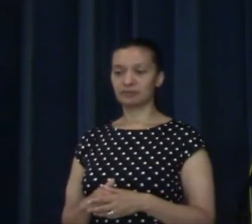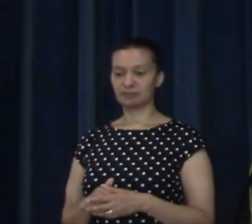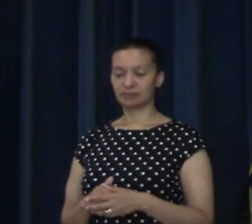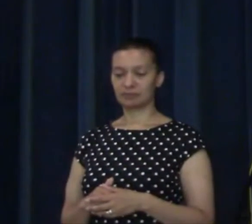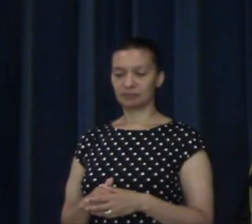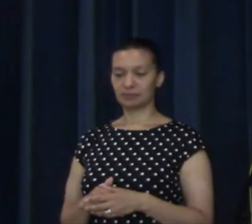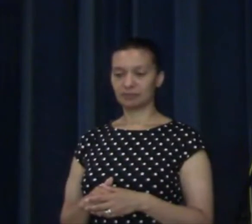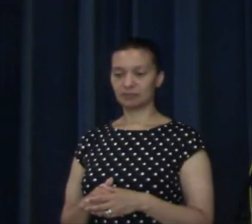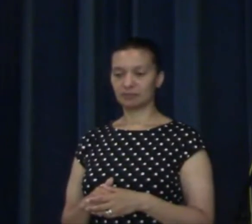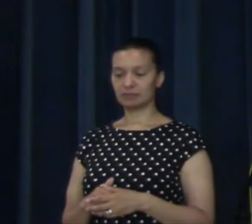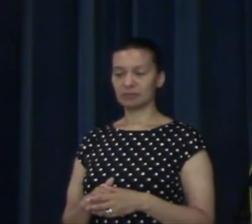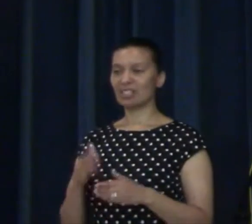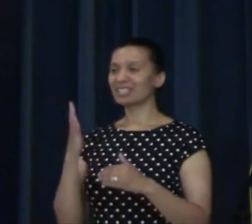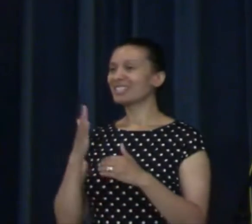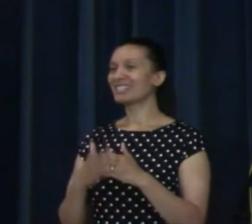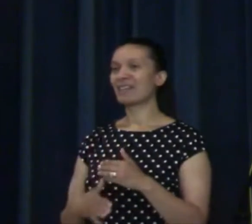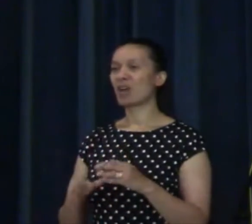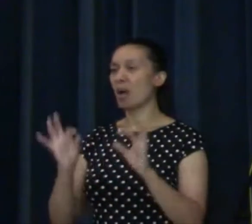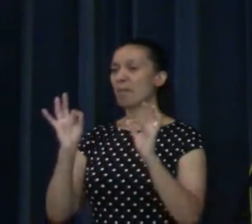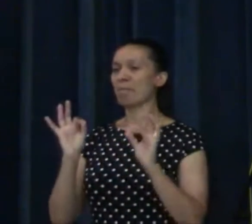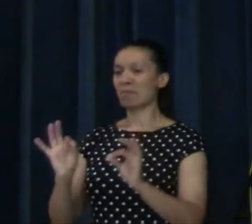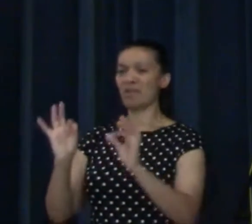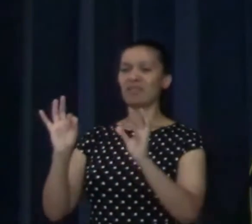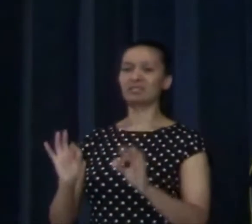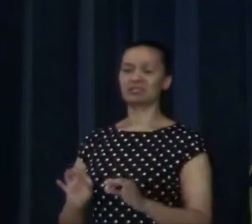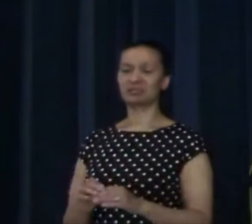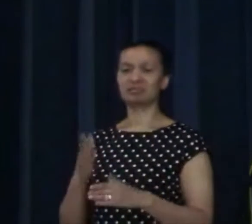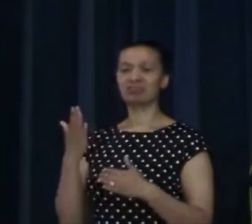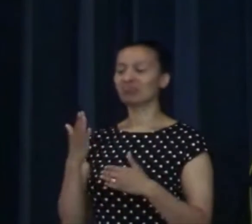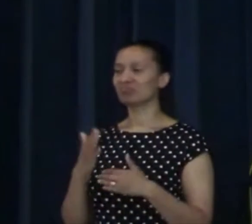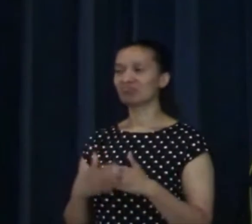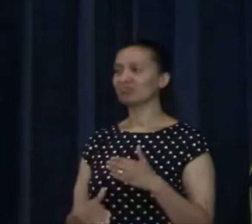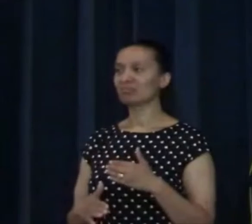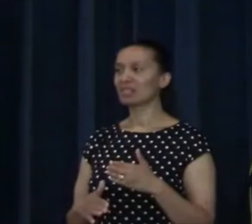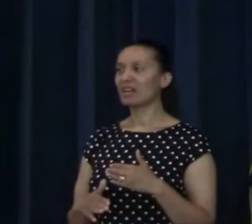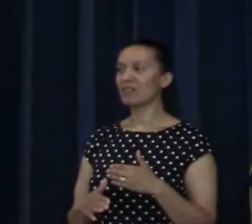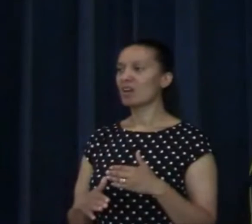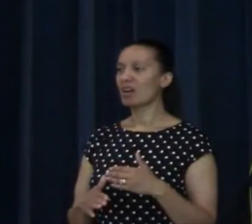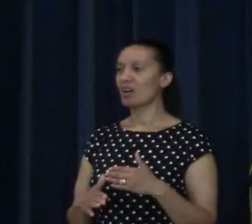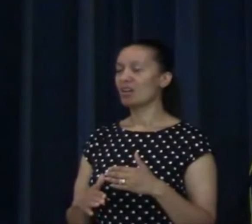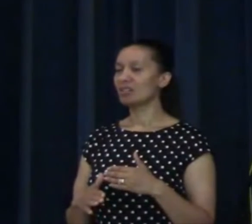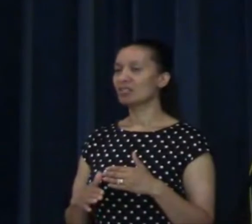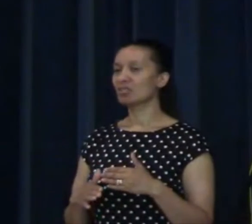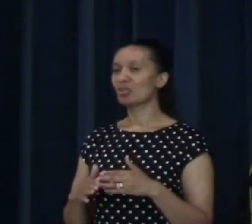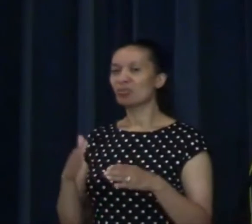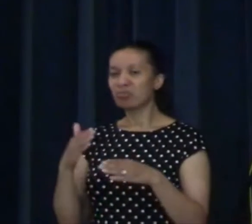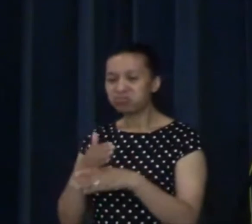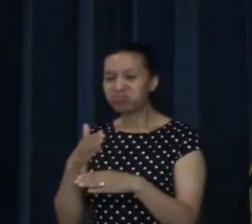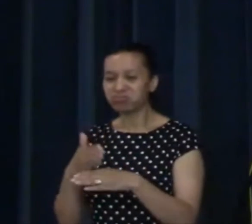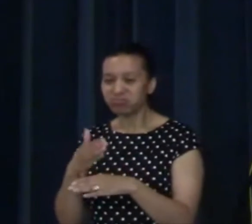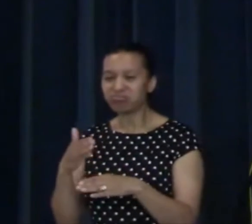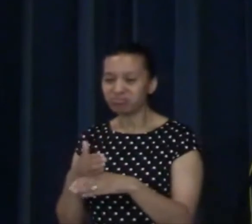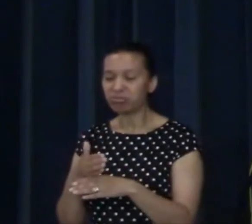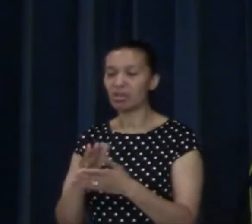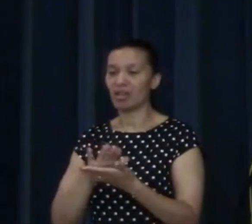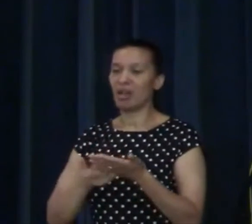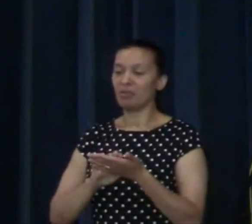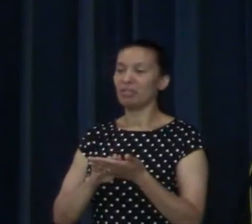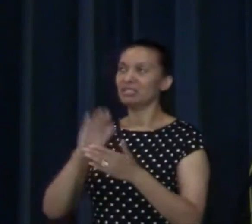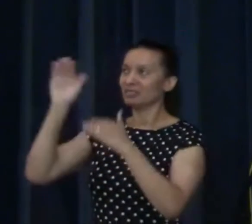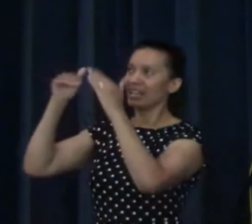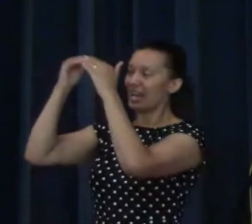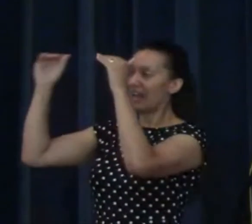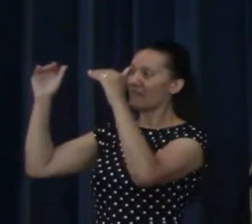We will never be perfect. We could never earn our way into heaven. We will never